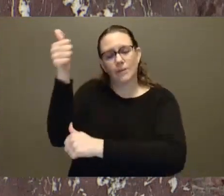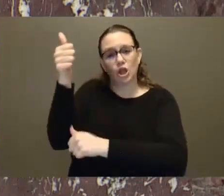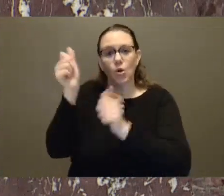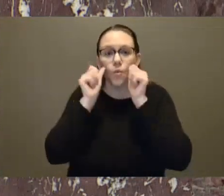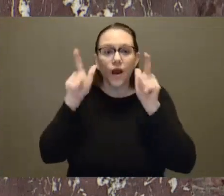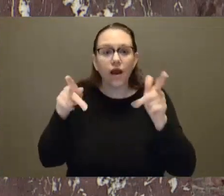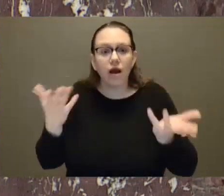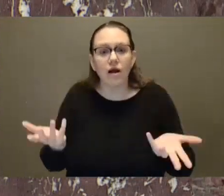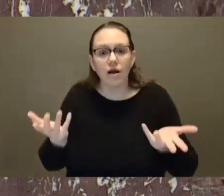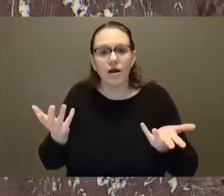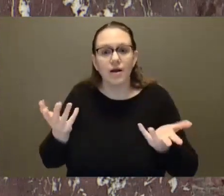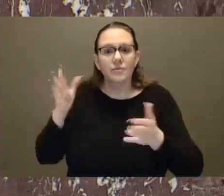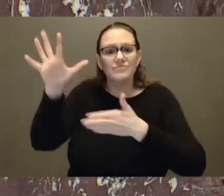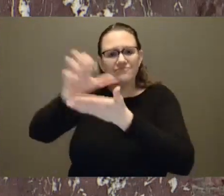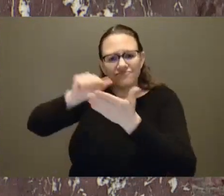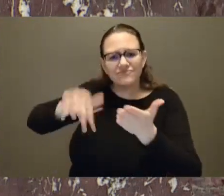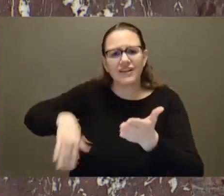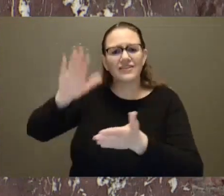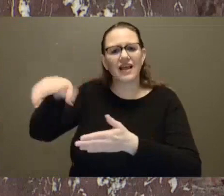nightmare?